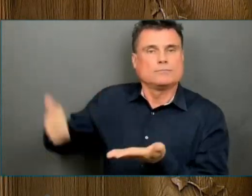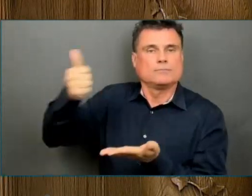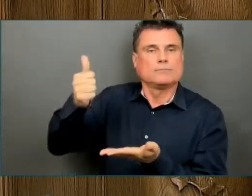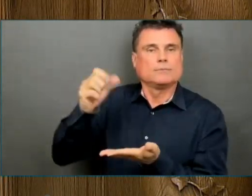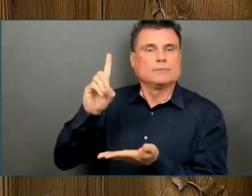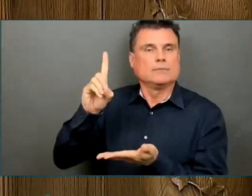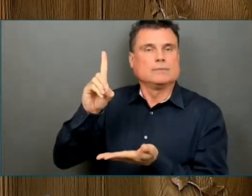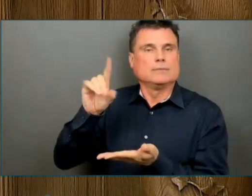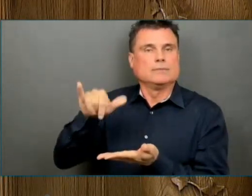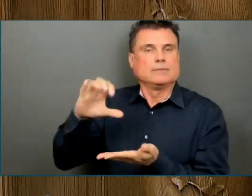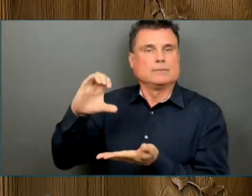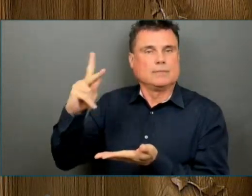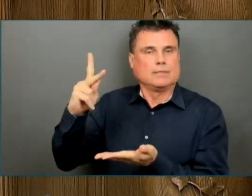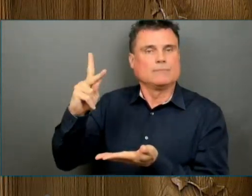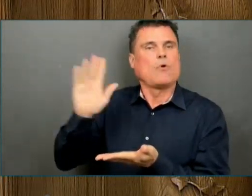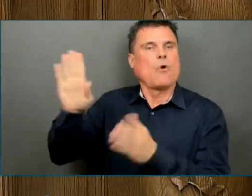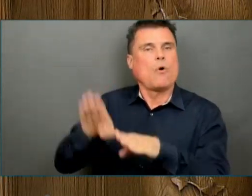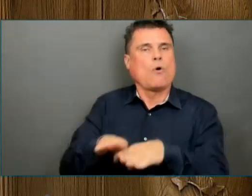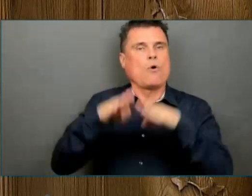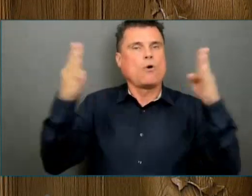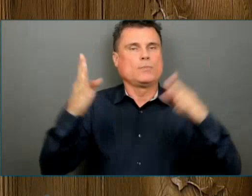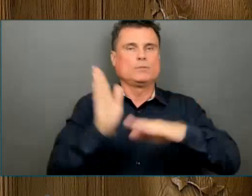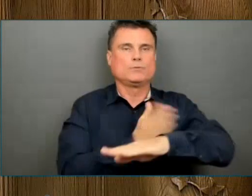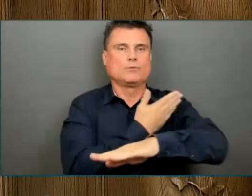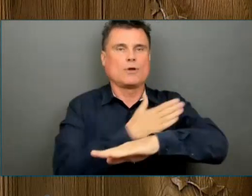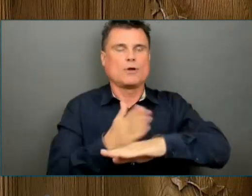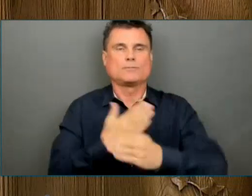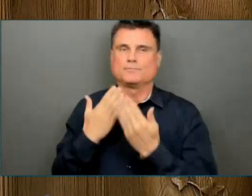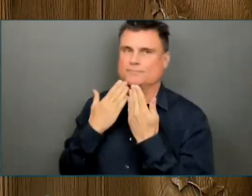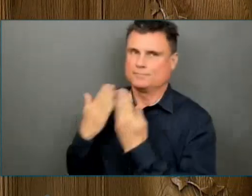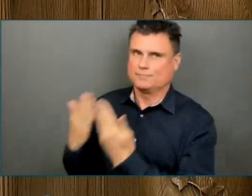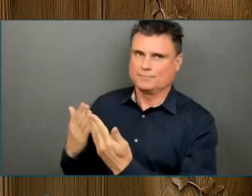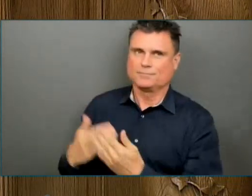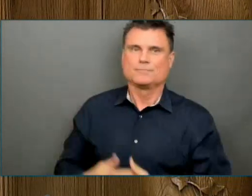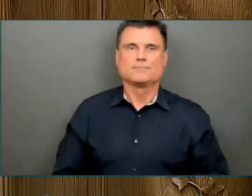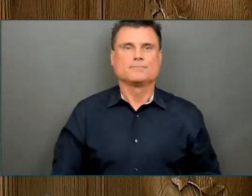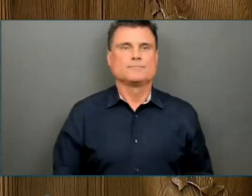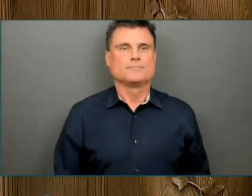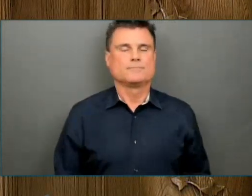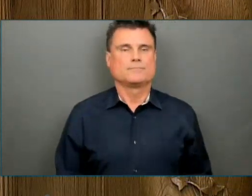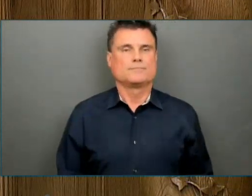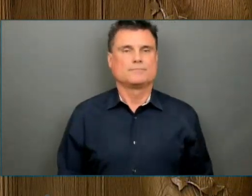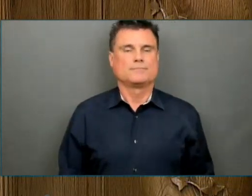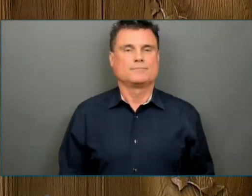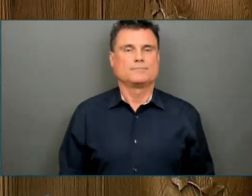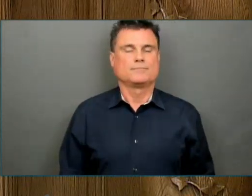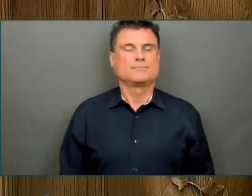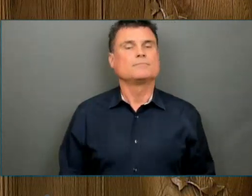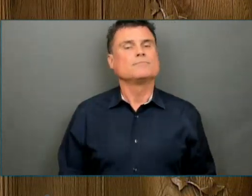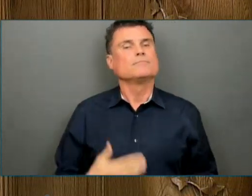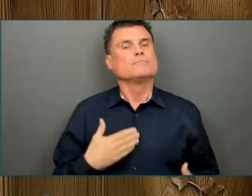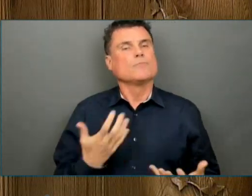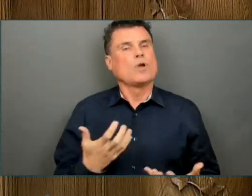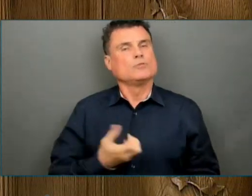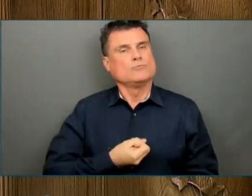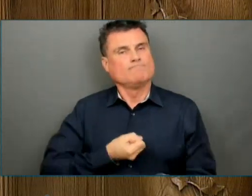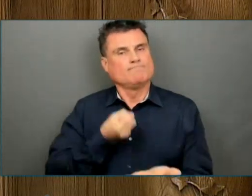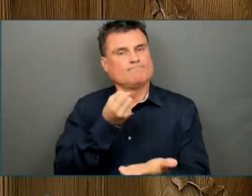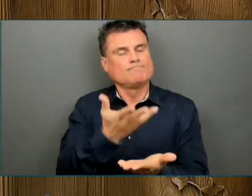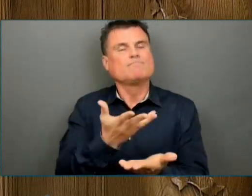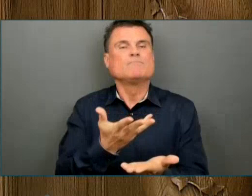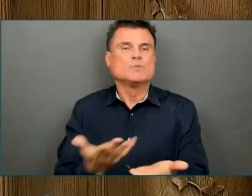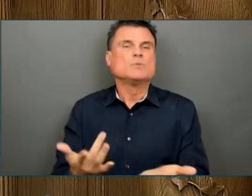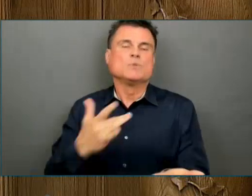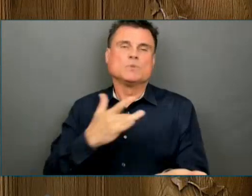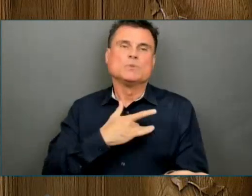sadness that I also acknowledge the passing of His Royal Highness, the Prince Philip, Duke of Edinburgh, at the age of 99, on